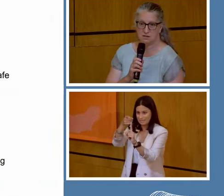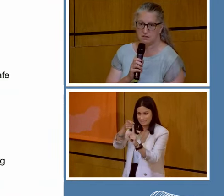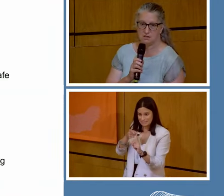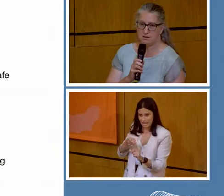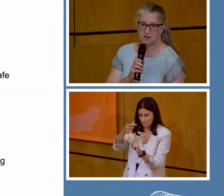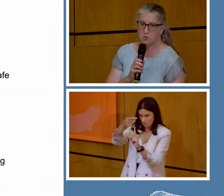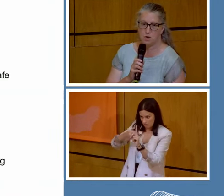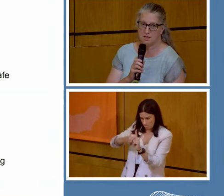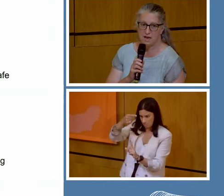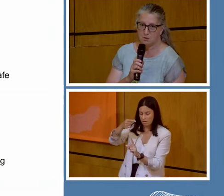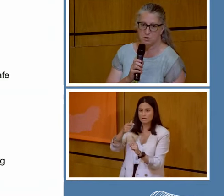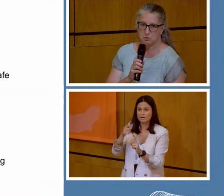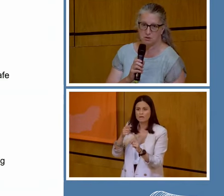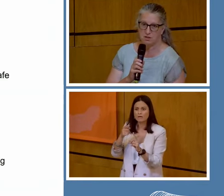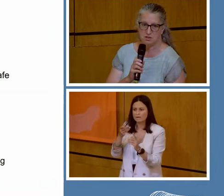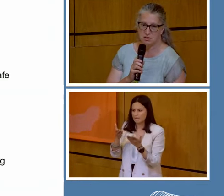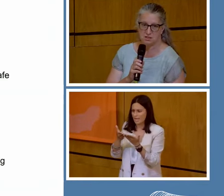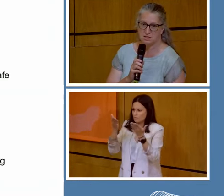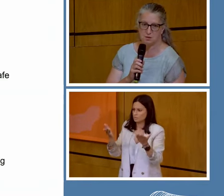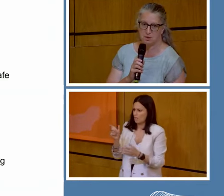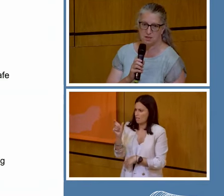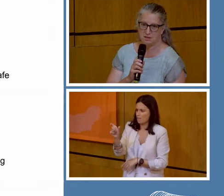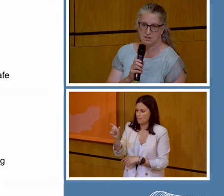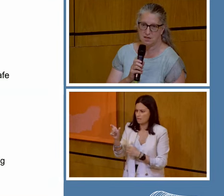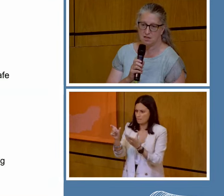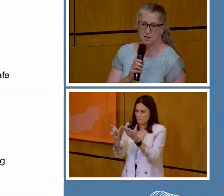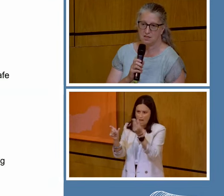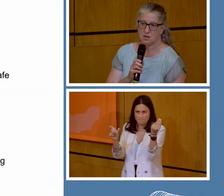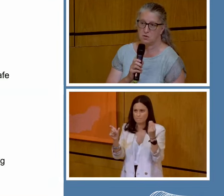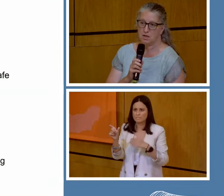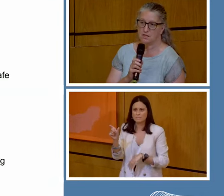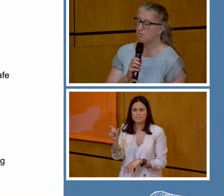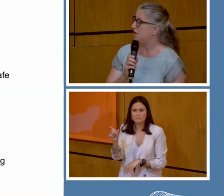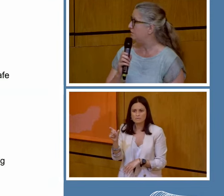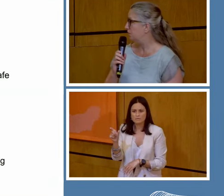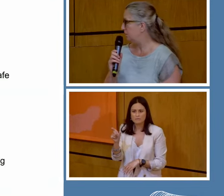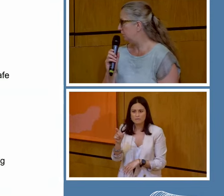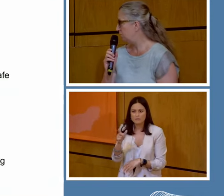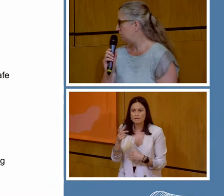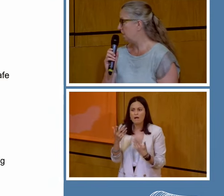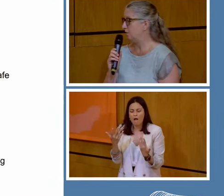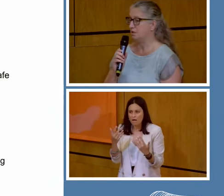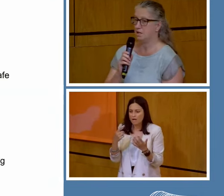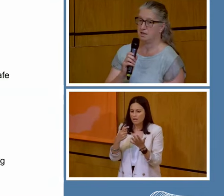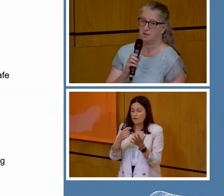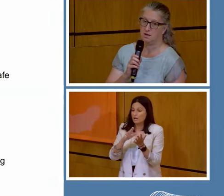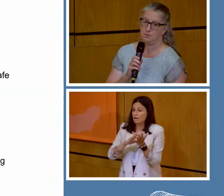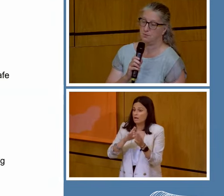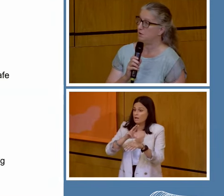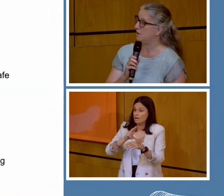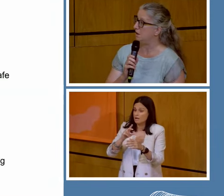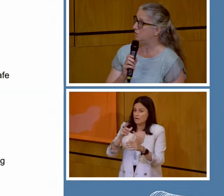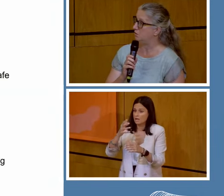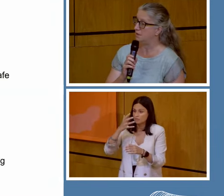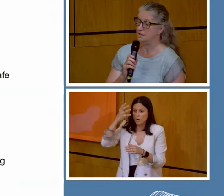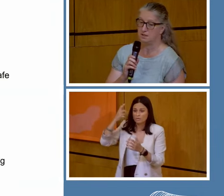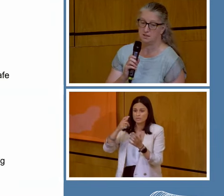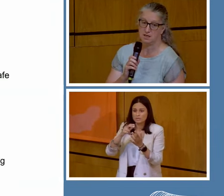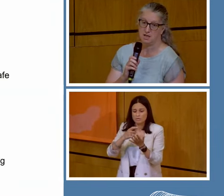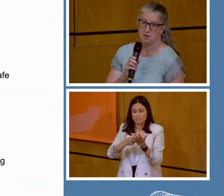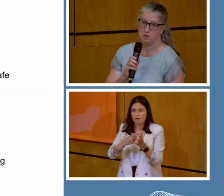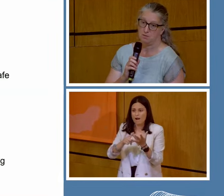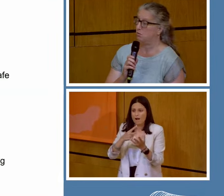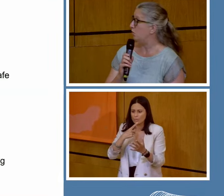just the word equitable, just disappears. So, at some level, Dr. Rao was saying we need local